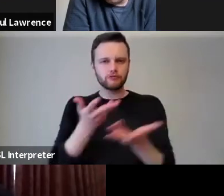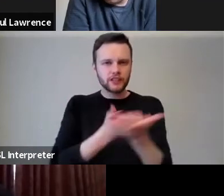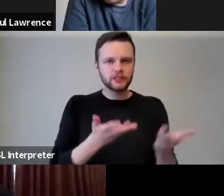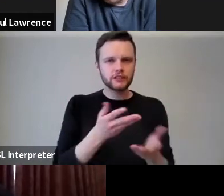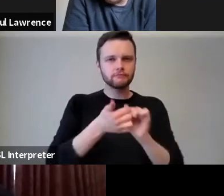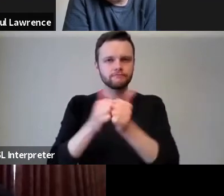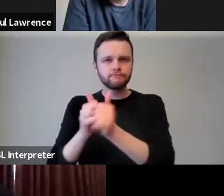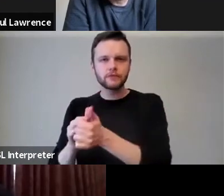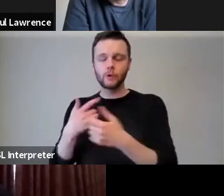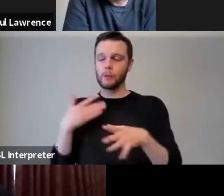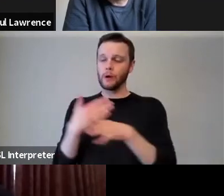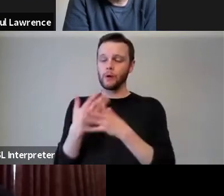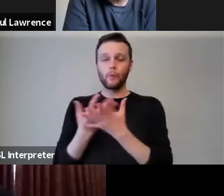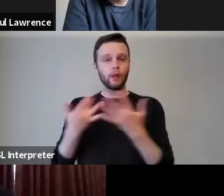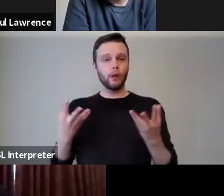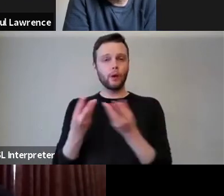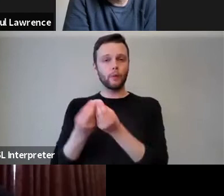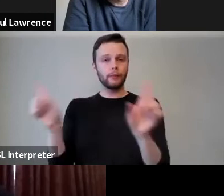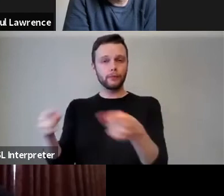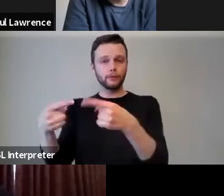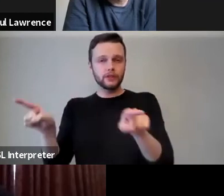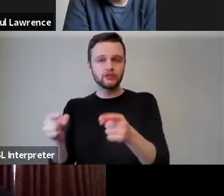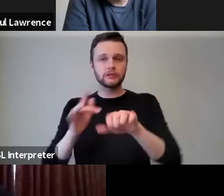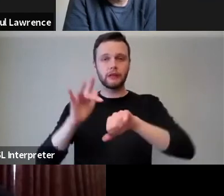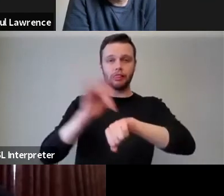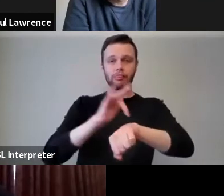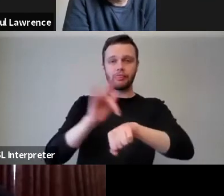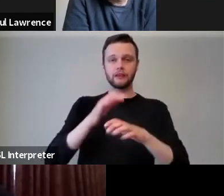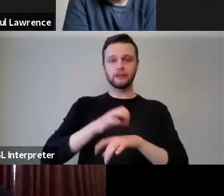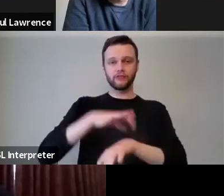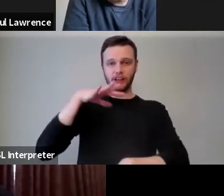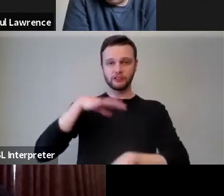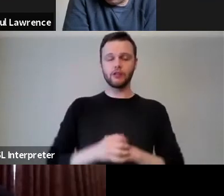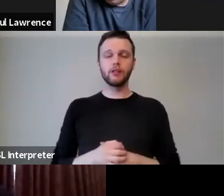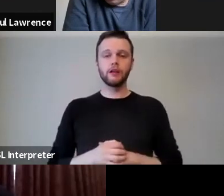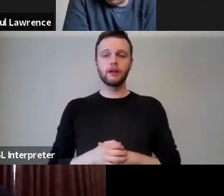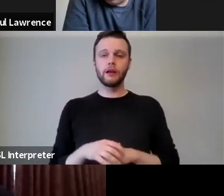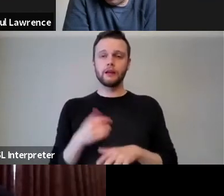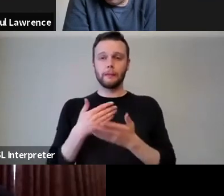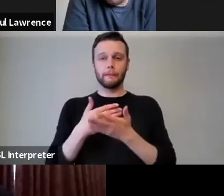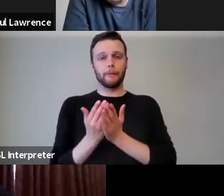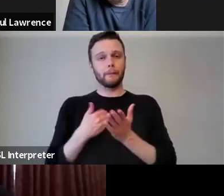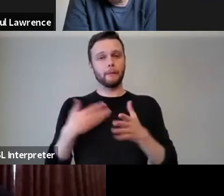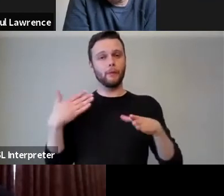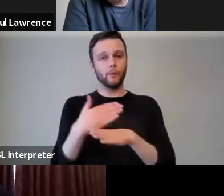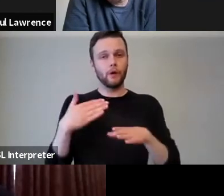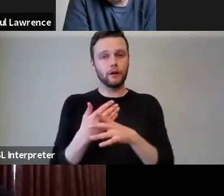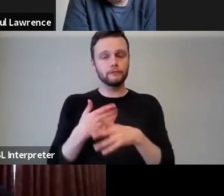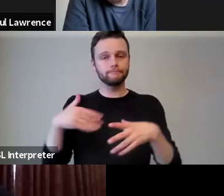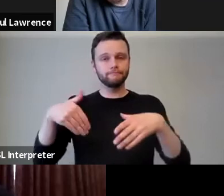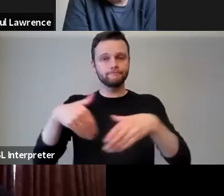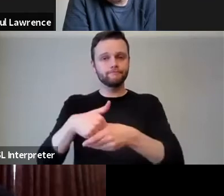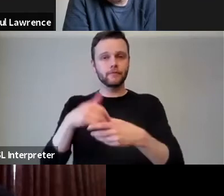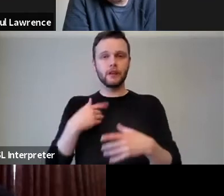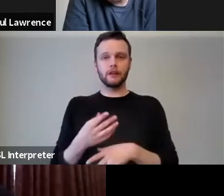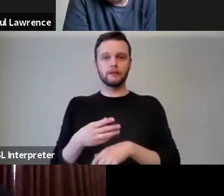with musicians but also theatre professionals and as part of my work I'm involved as a